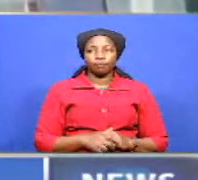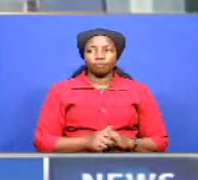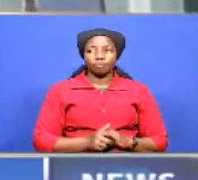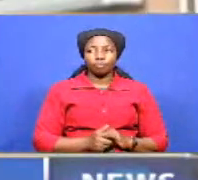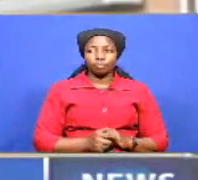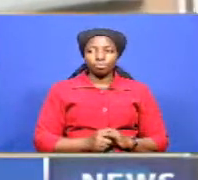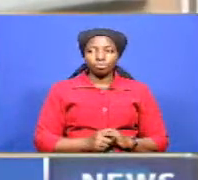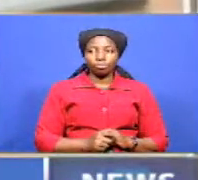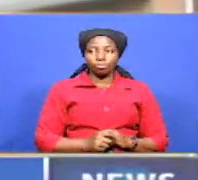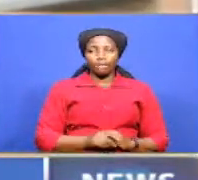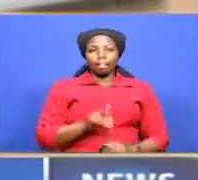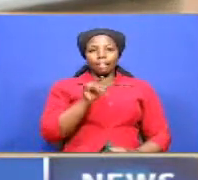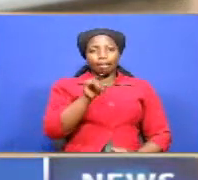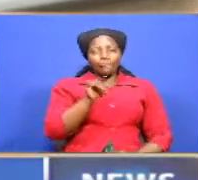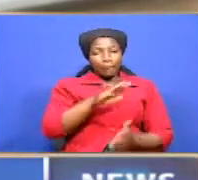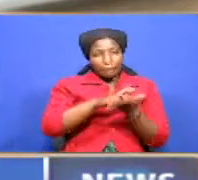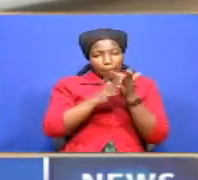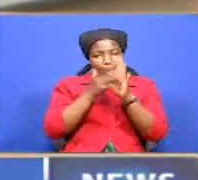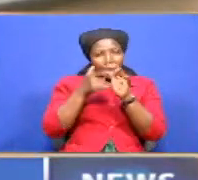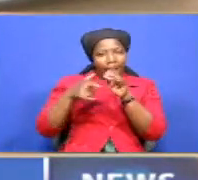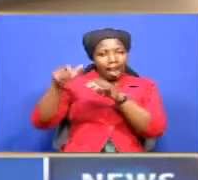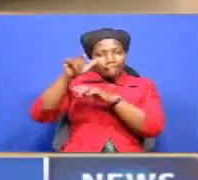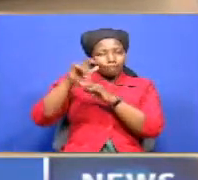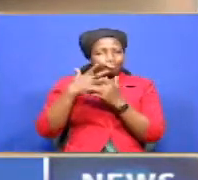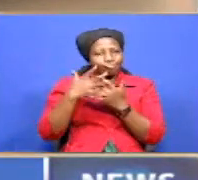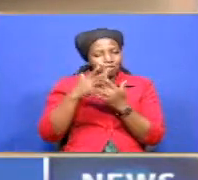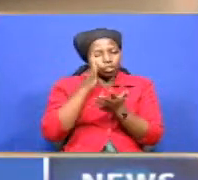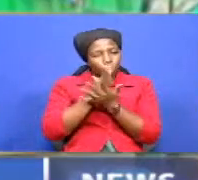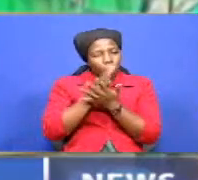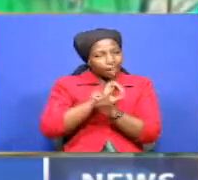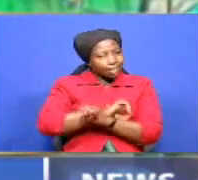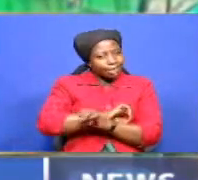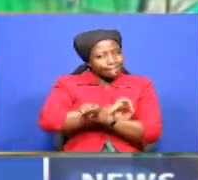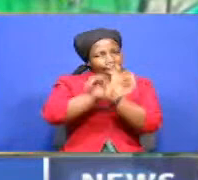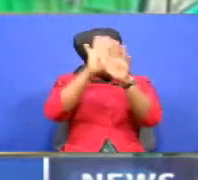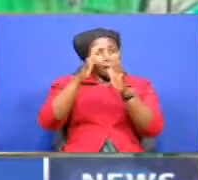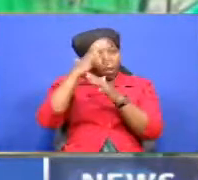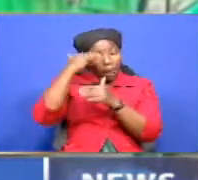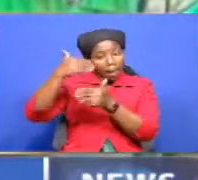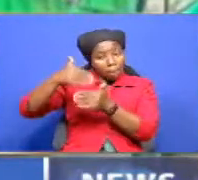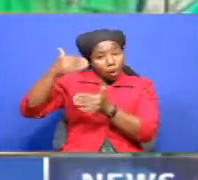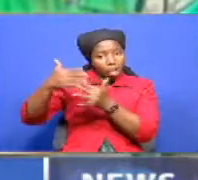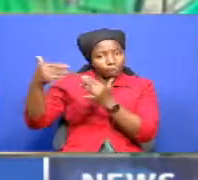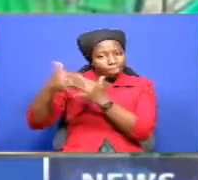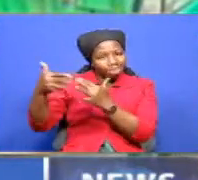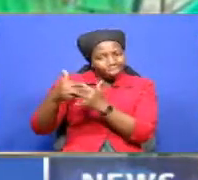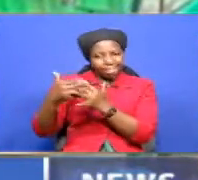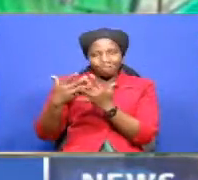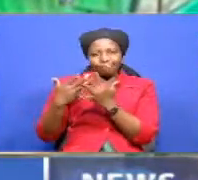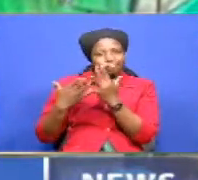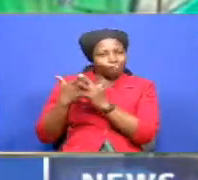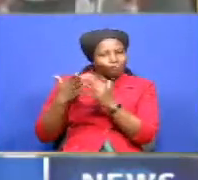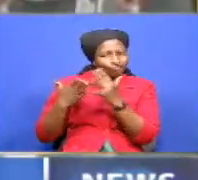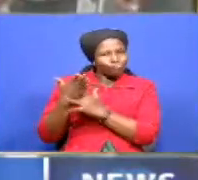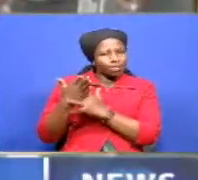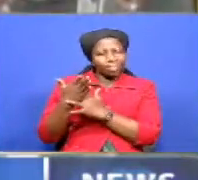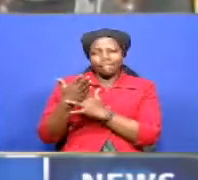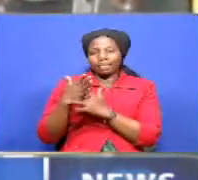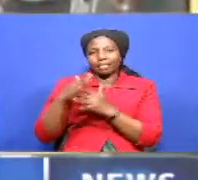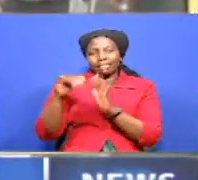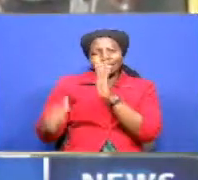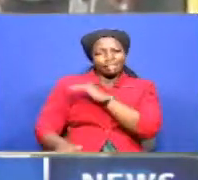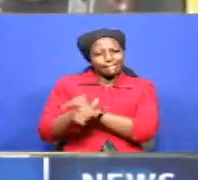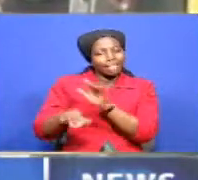It is becoming increasingly clear that porous borders pose a great danger to the country with the Ministry of Health fast-tracking surveillance